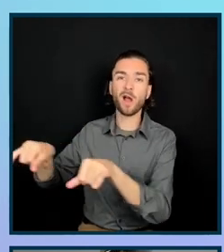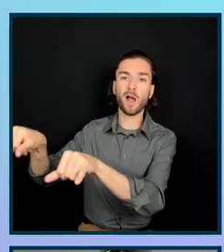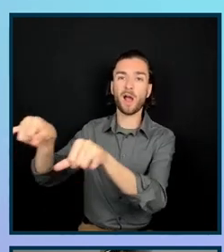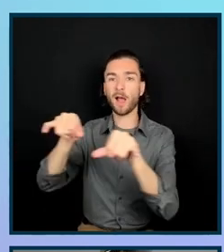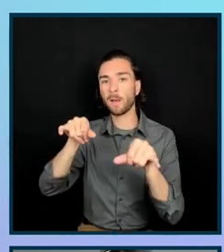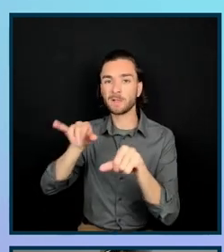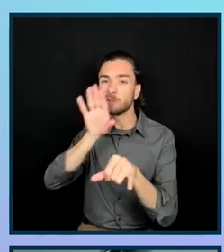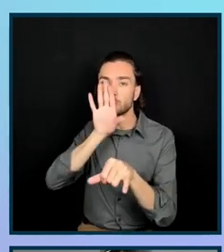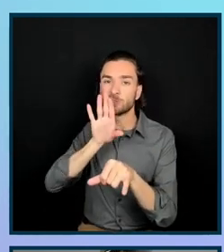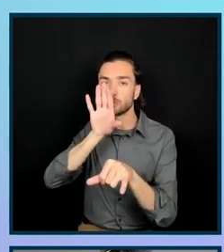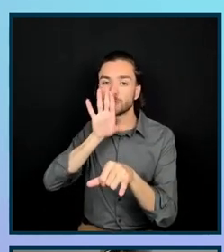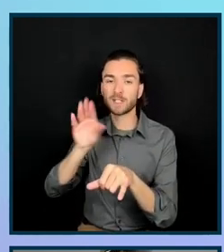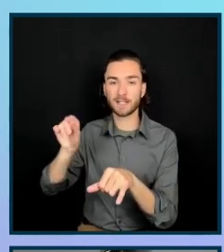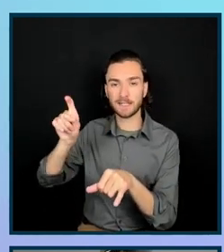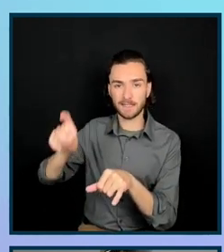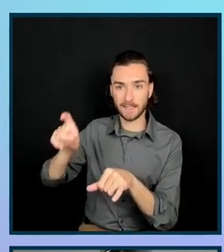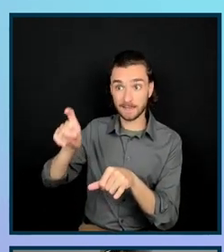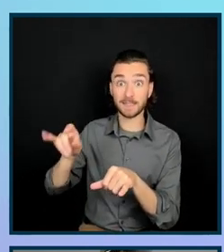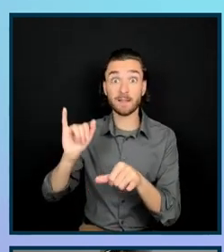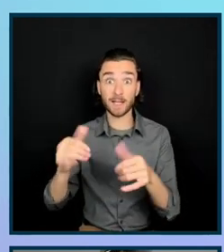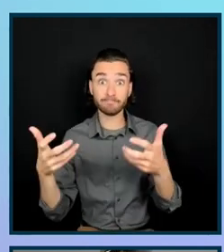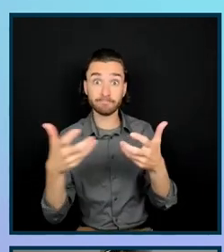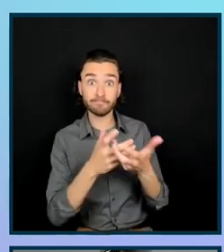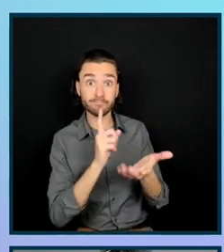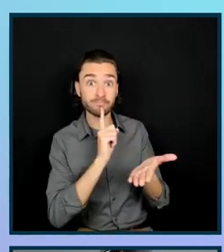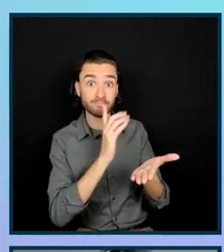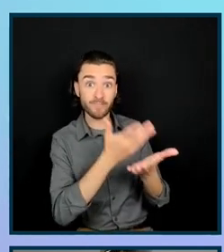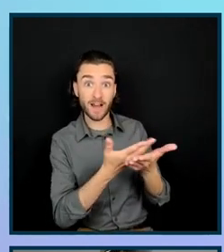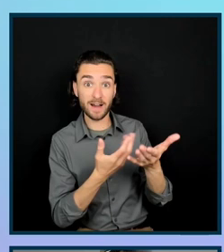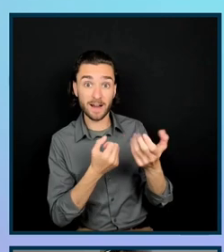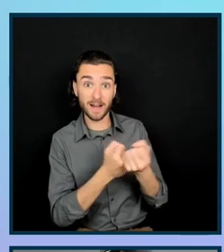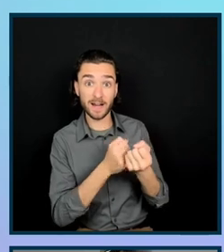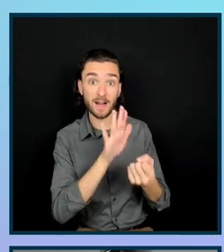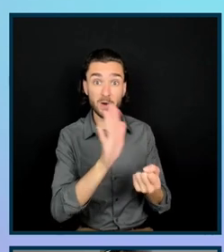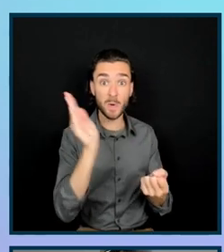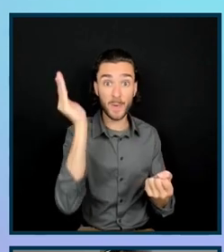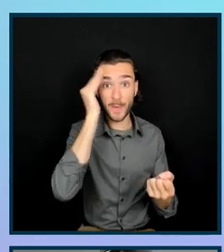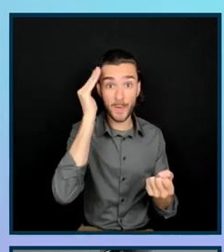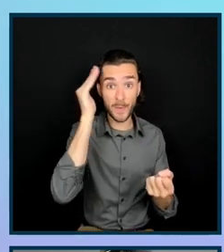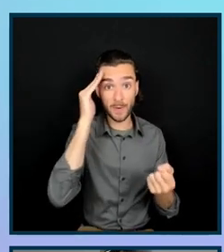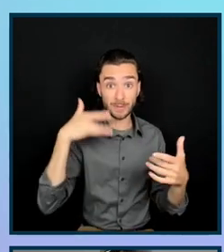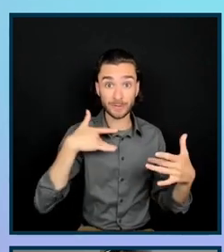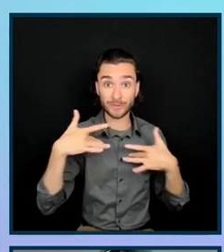as we were just talking about, validated some of the known accessibility concerns that were found in the audit.